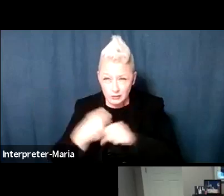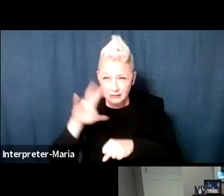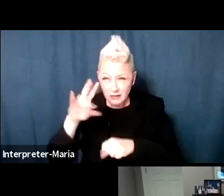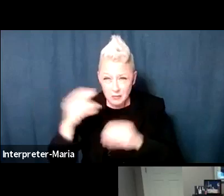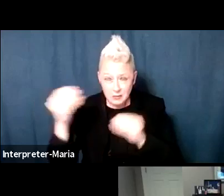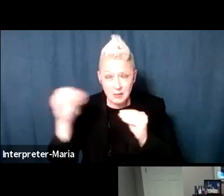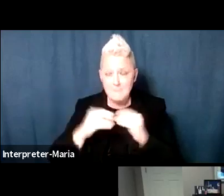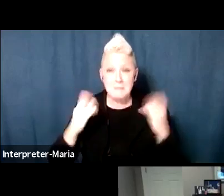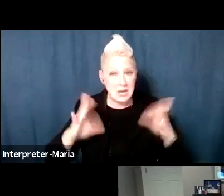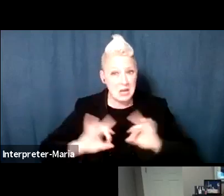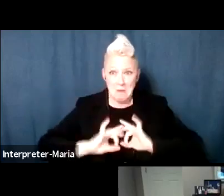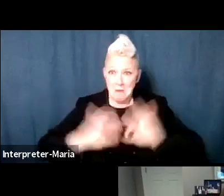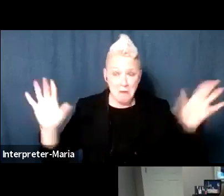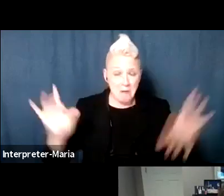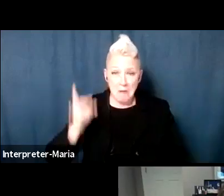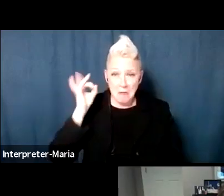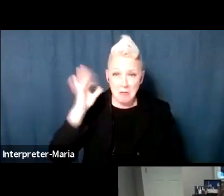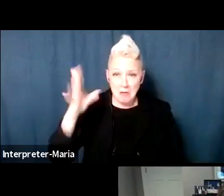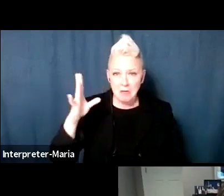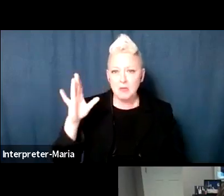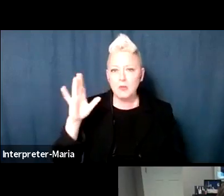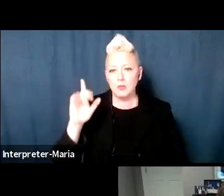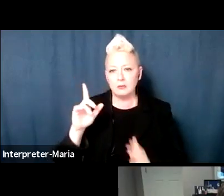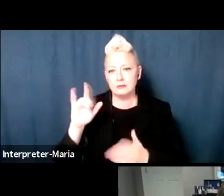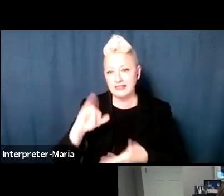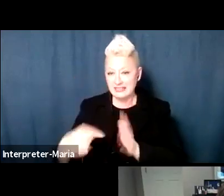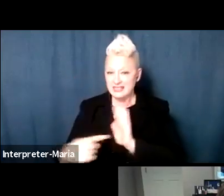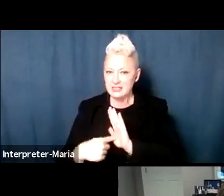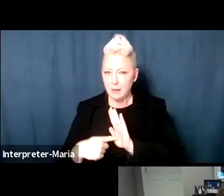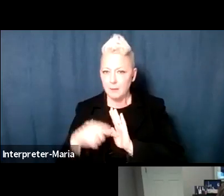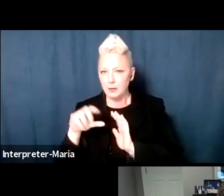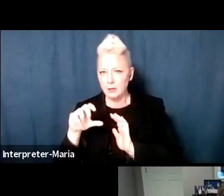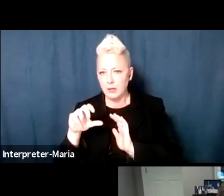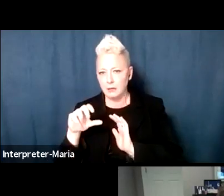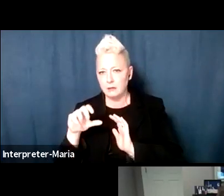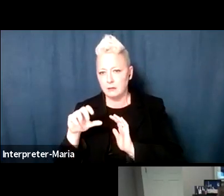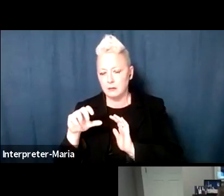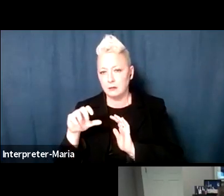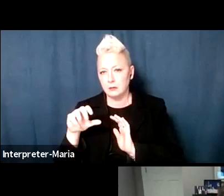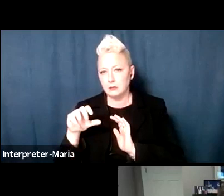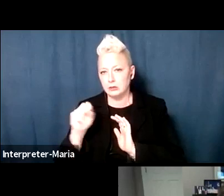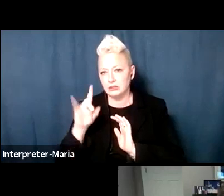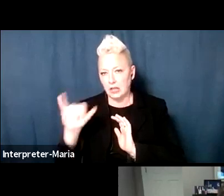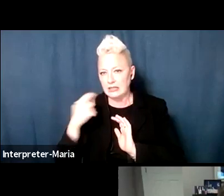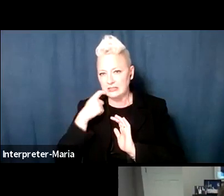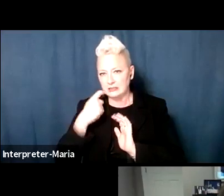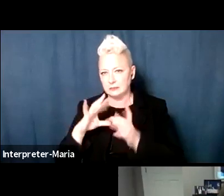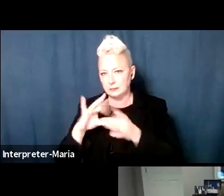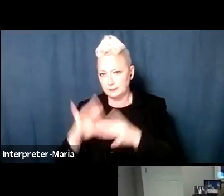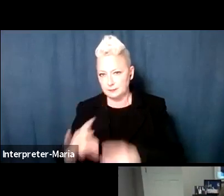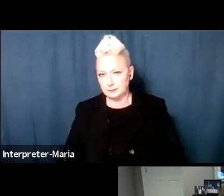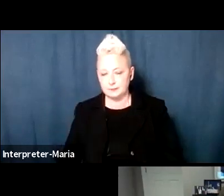quite brazen, such as the examples that you gave. Now, one thing I want to mention